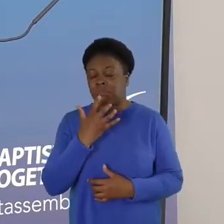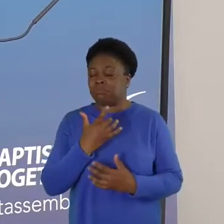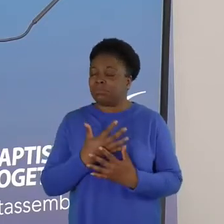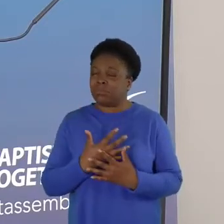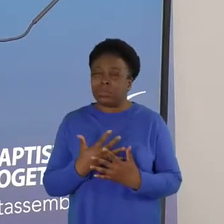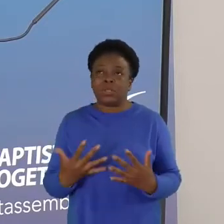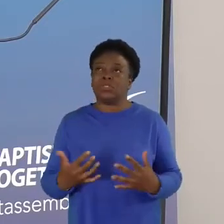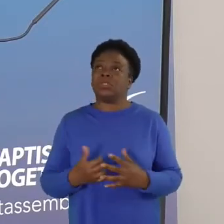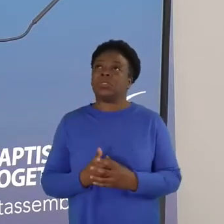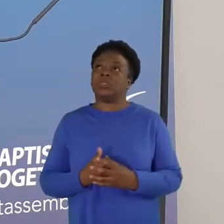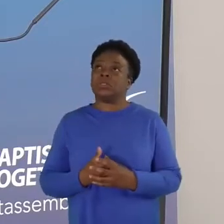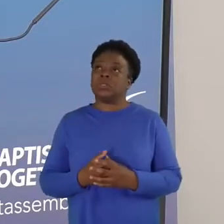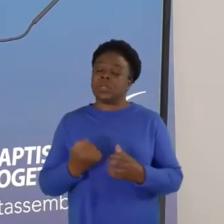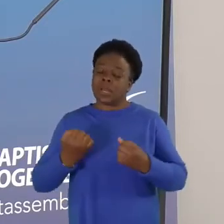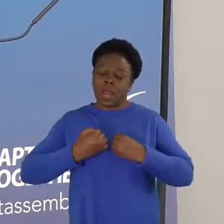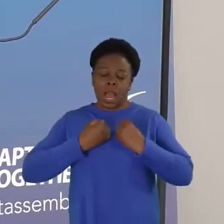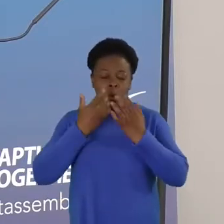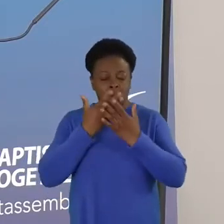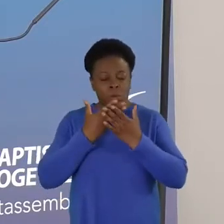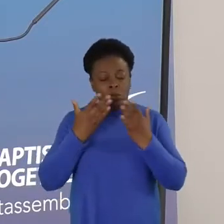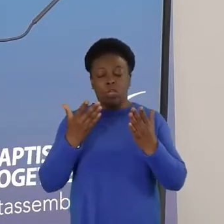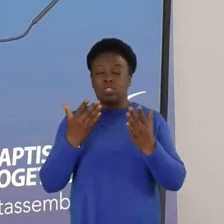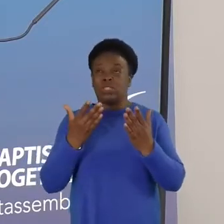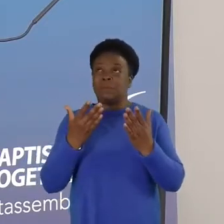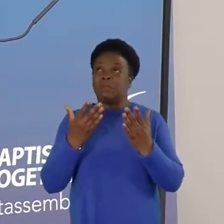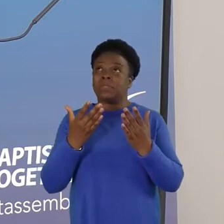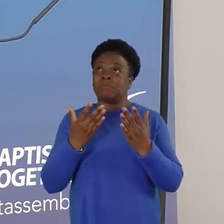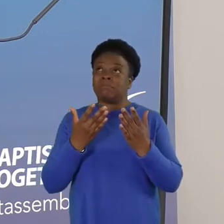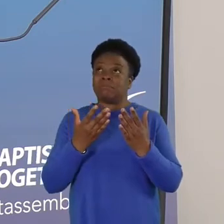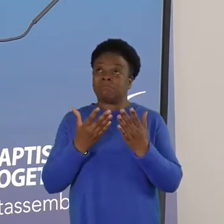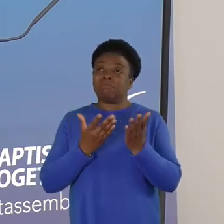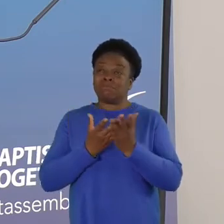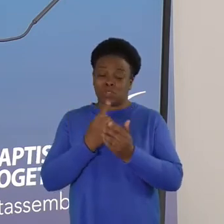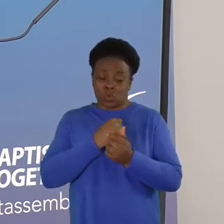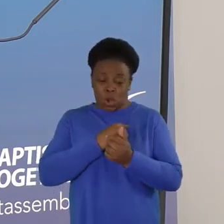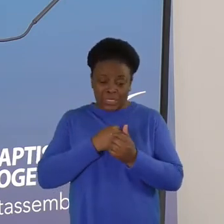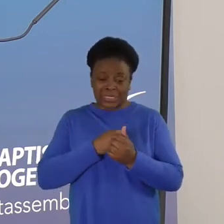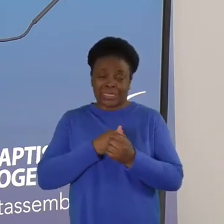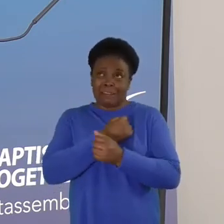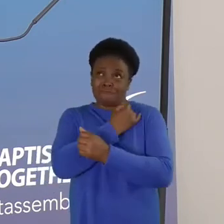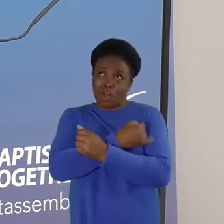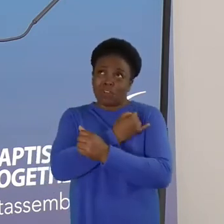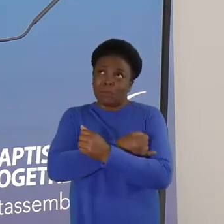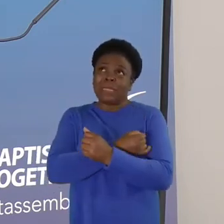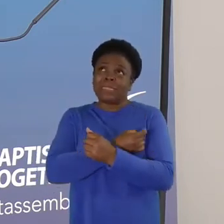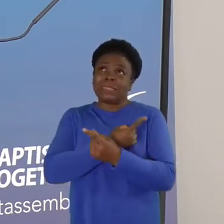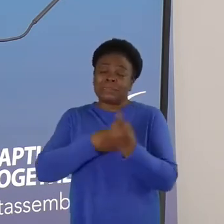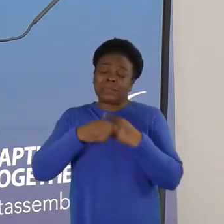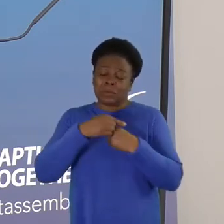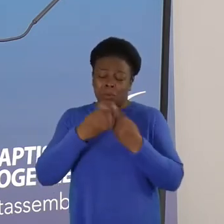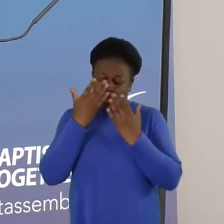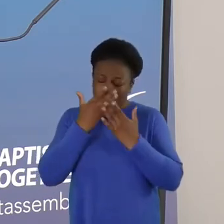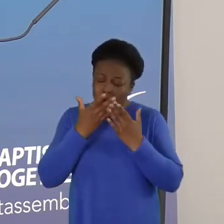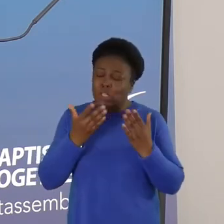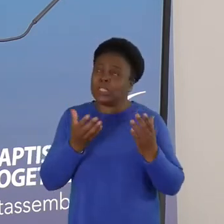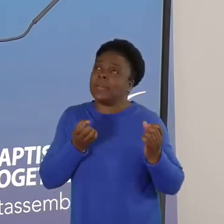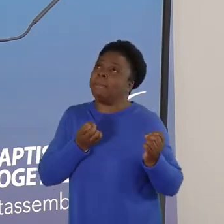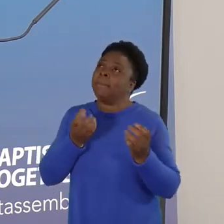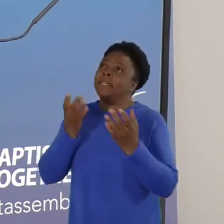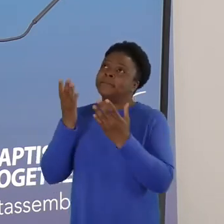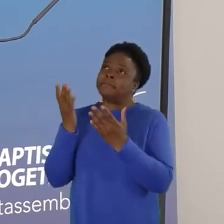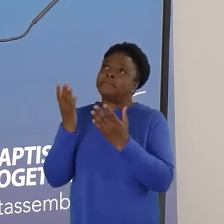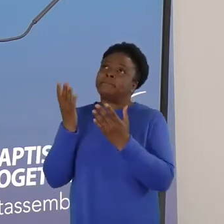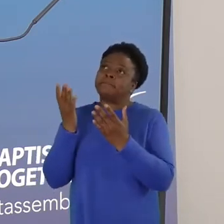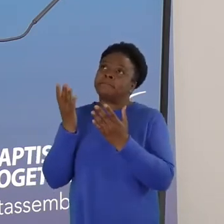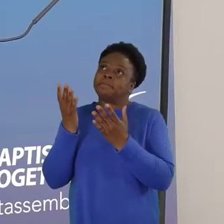We offer you our worship in honesty and in vulnerability. And in the midst of